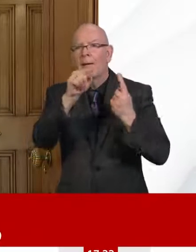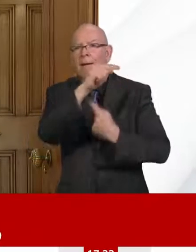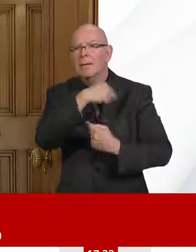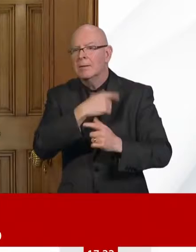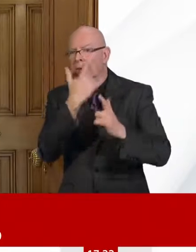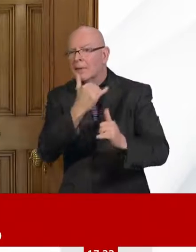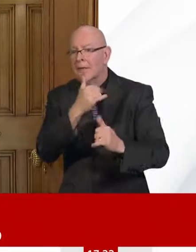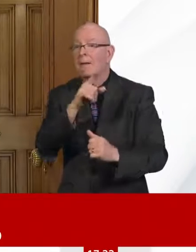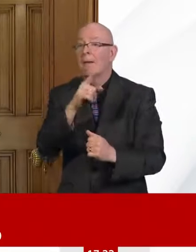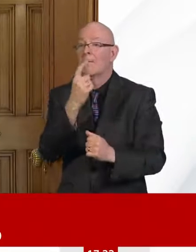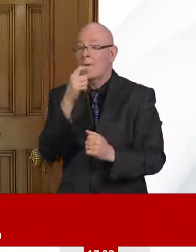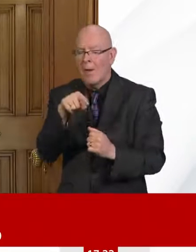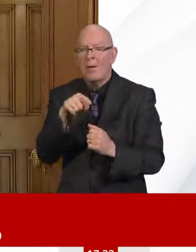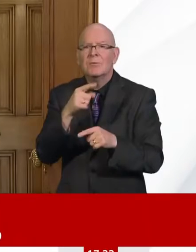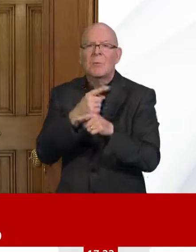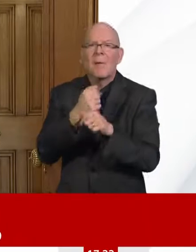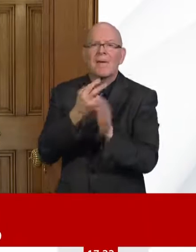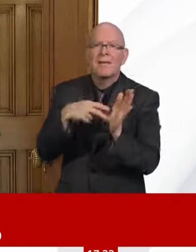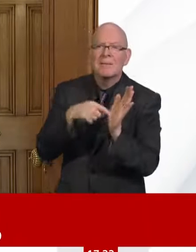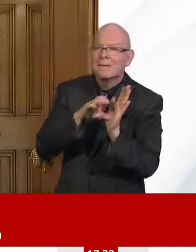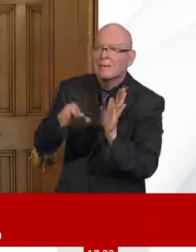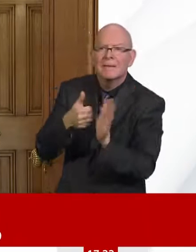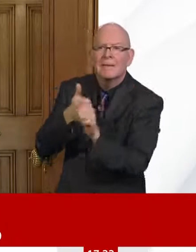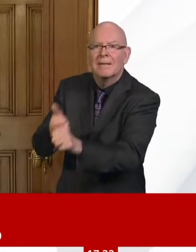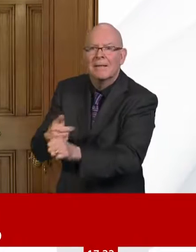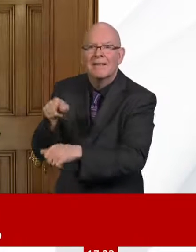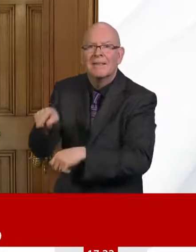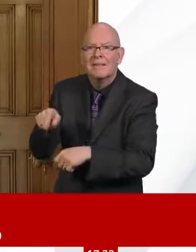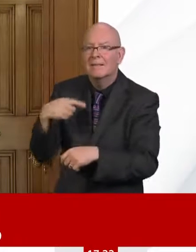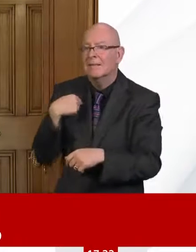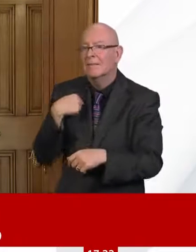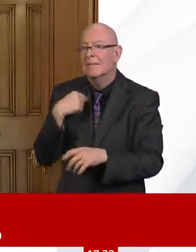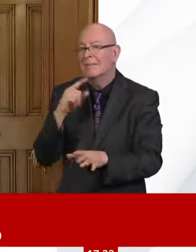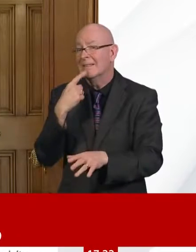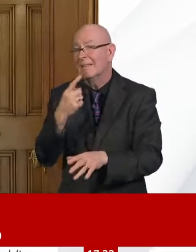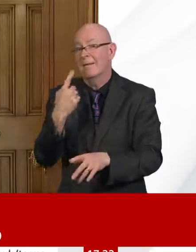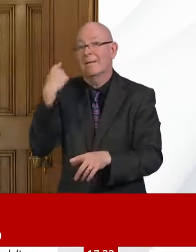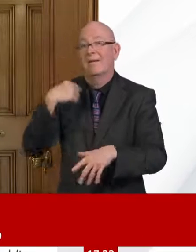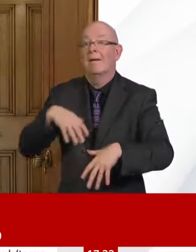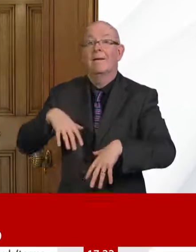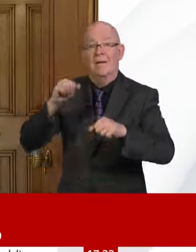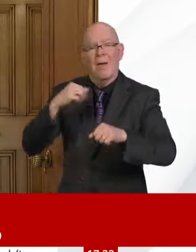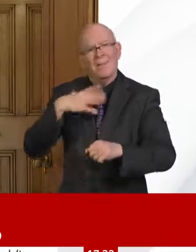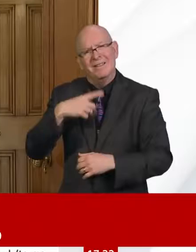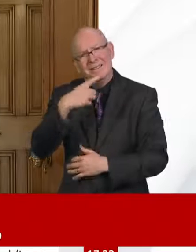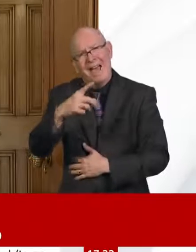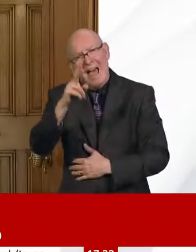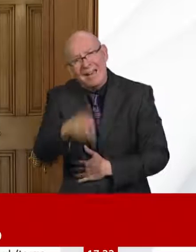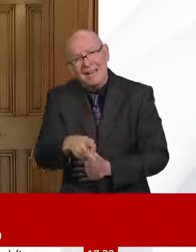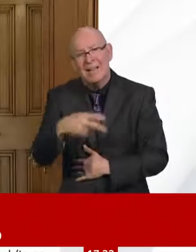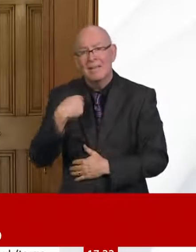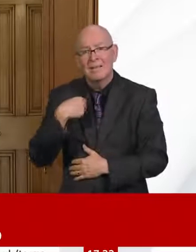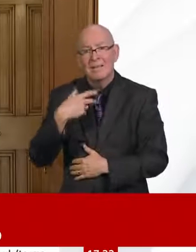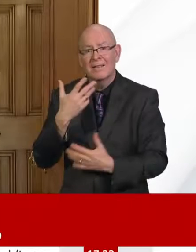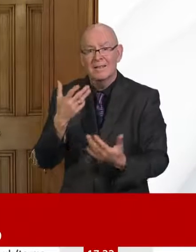system from scratch to handle that. That is what is dictating the timing. The team have been working night and day since